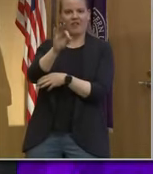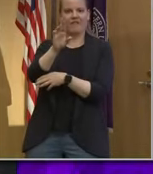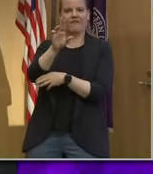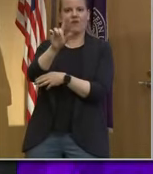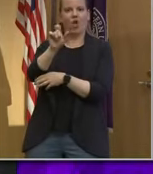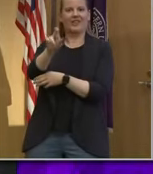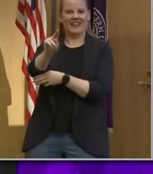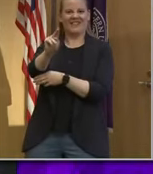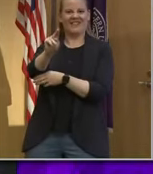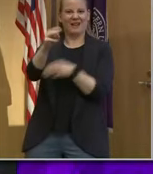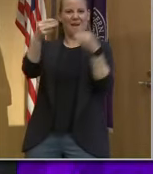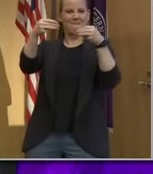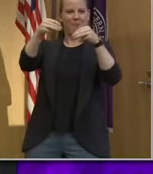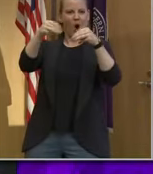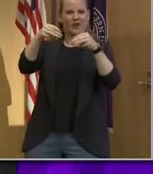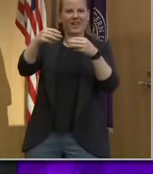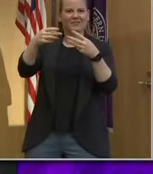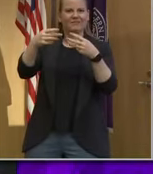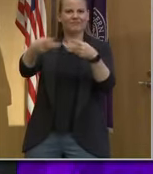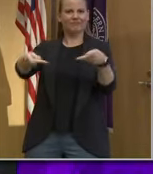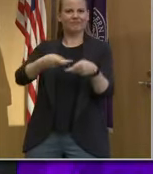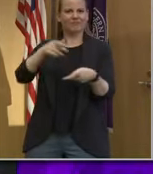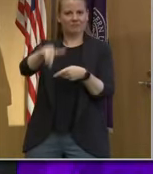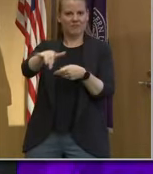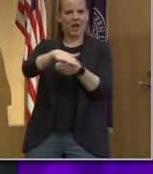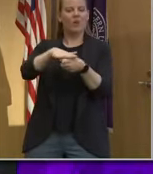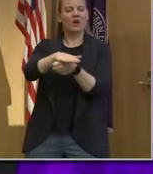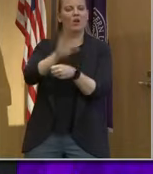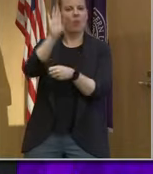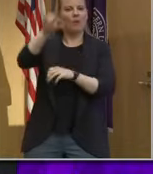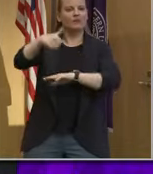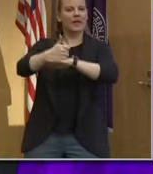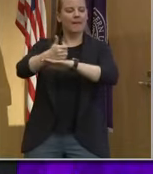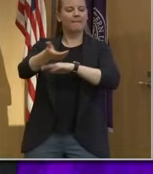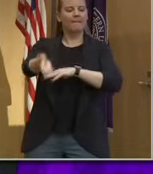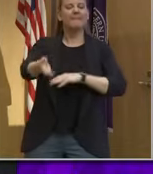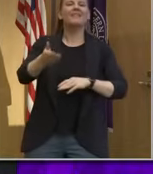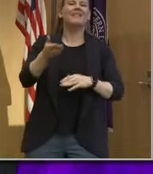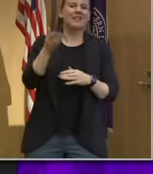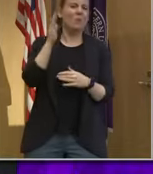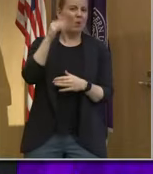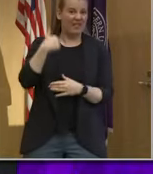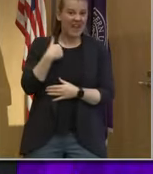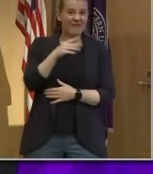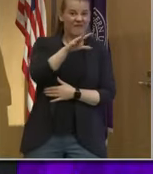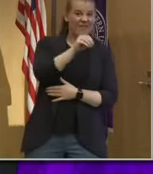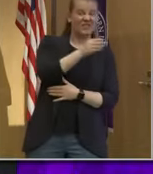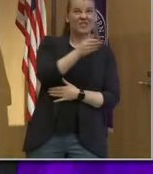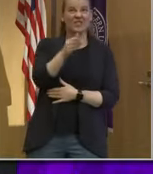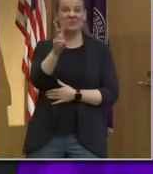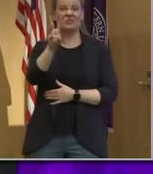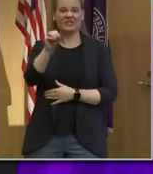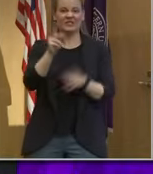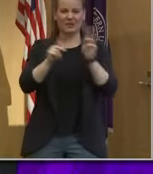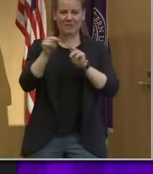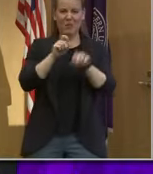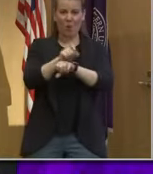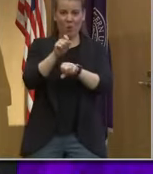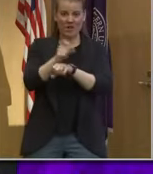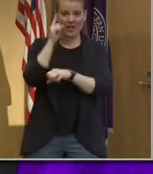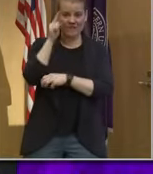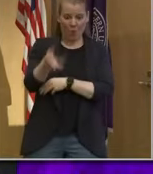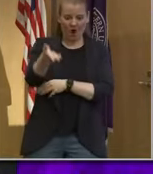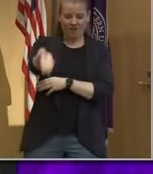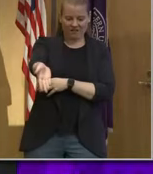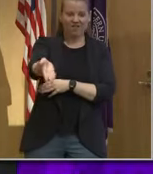And so there will be, as I said, 50 to 60 people working for the Chan Zuckerberg Biohub at that site.